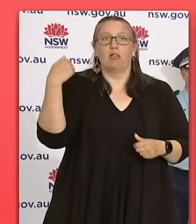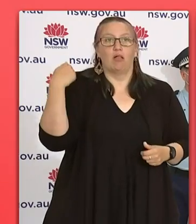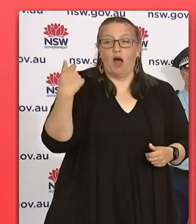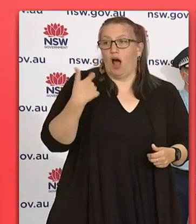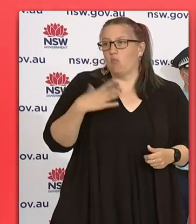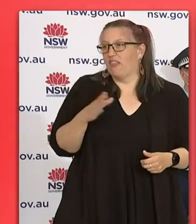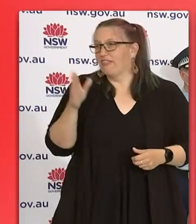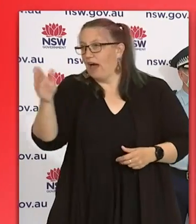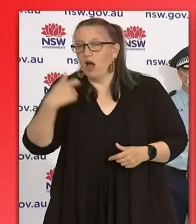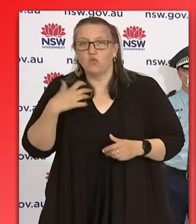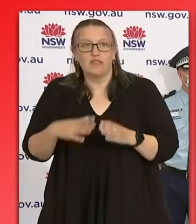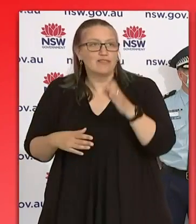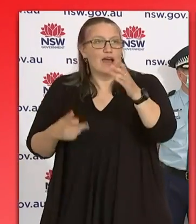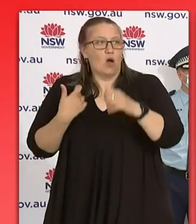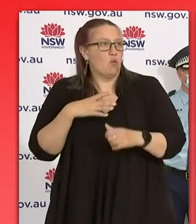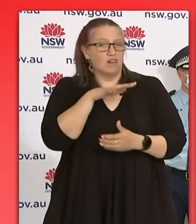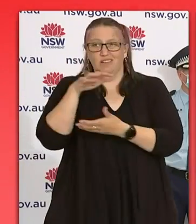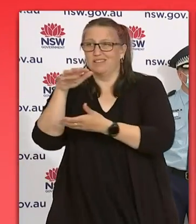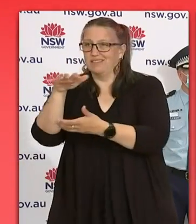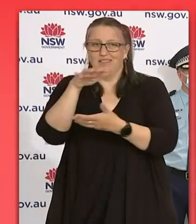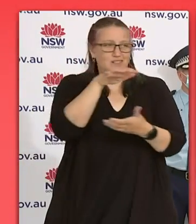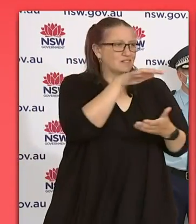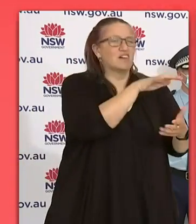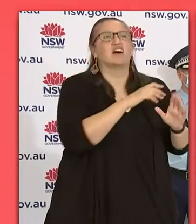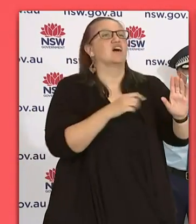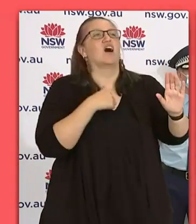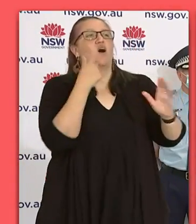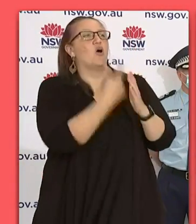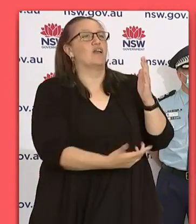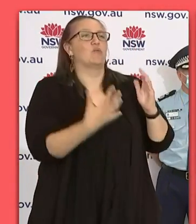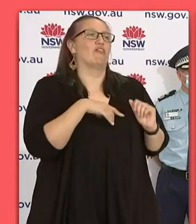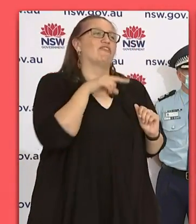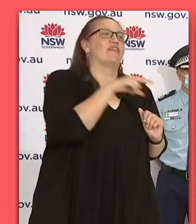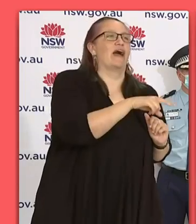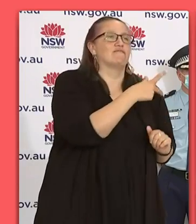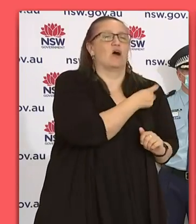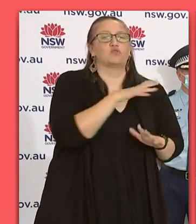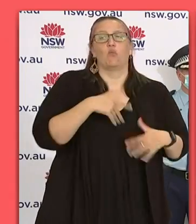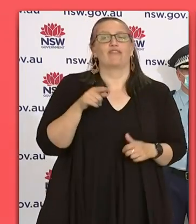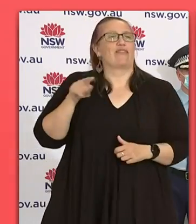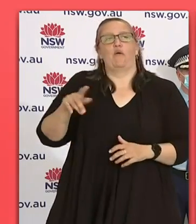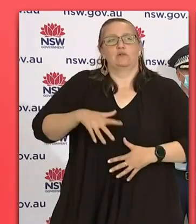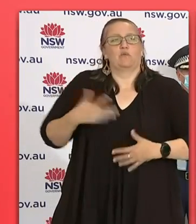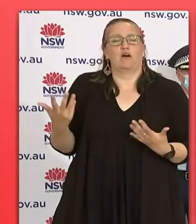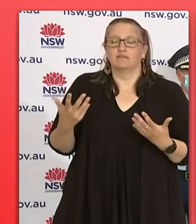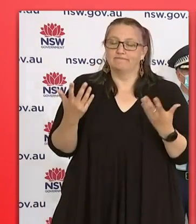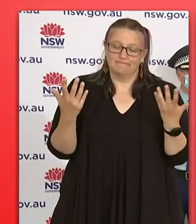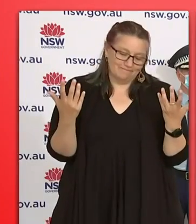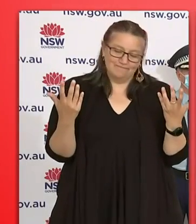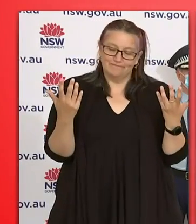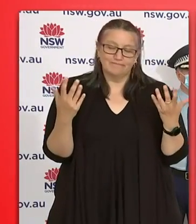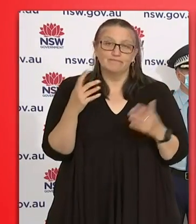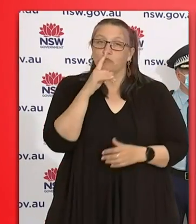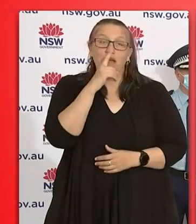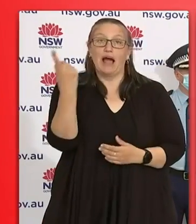one vaccine over another. I think there's been a challenge that is obvious to everybody, and we would have all liked far more vaccine to have